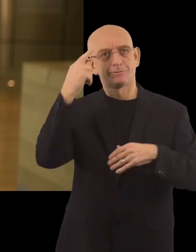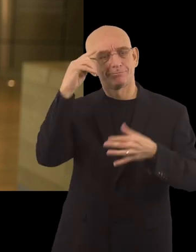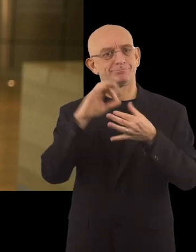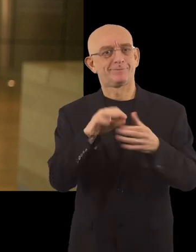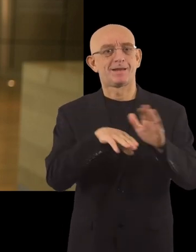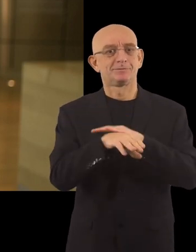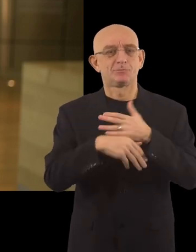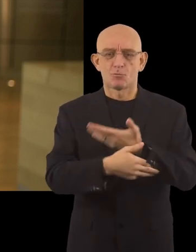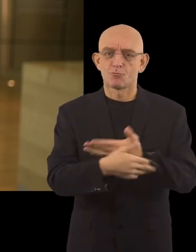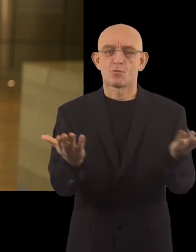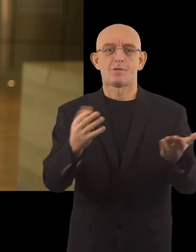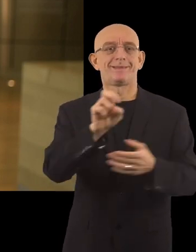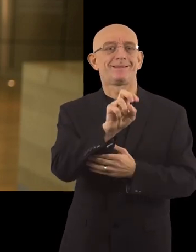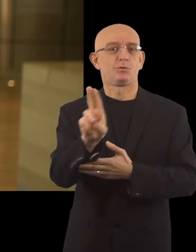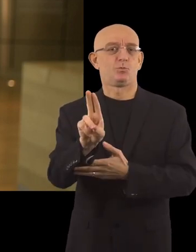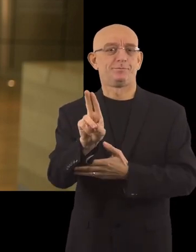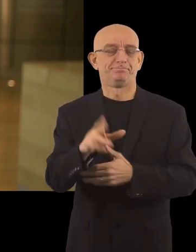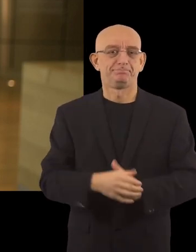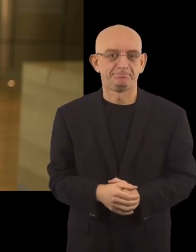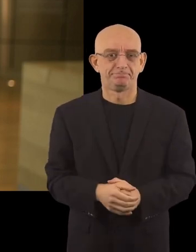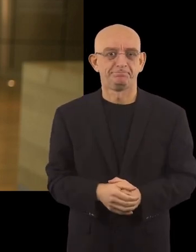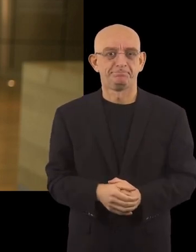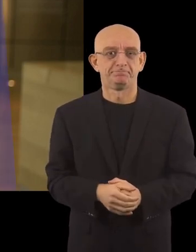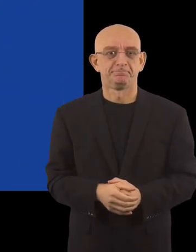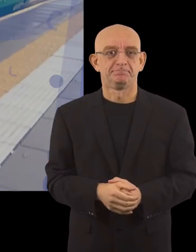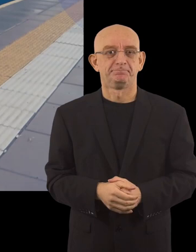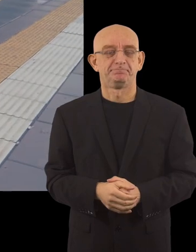comes to accessibility for everyone in the EU.